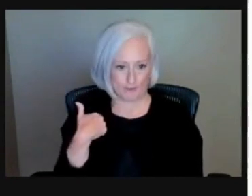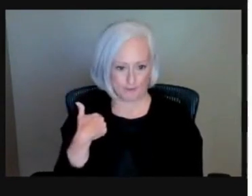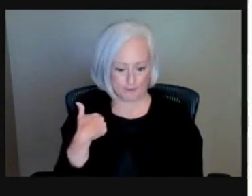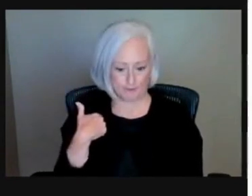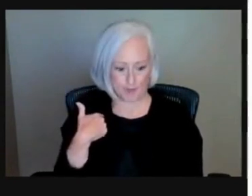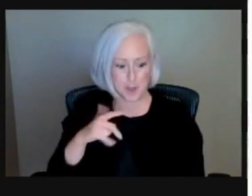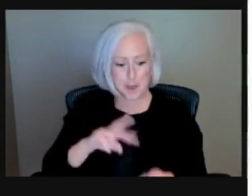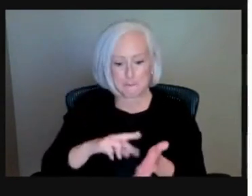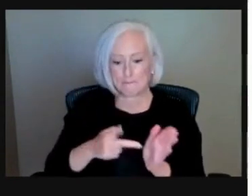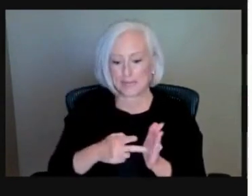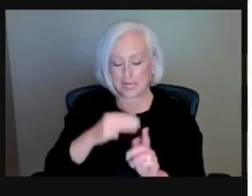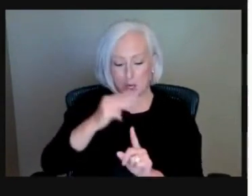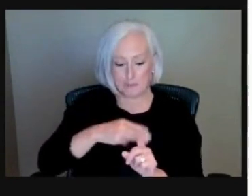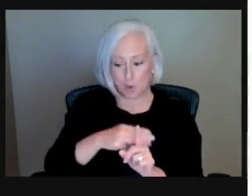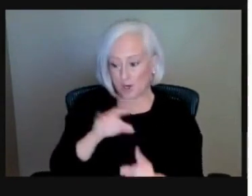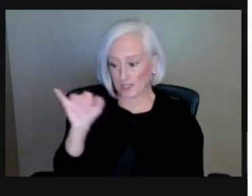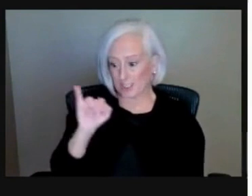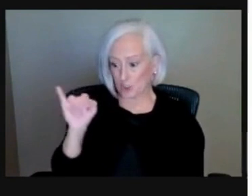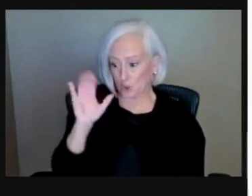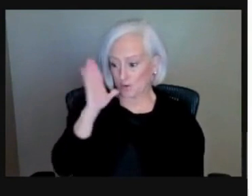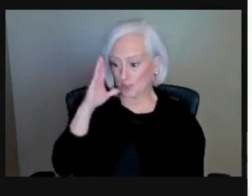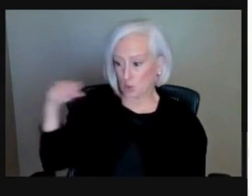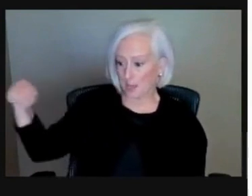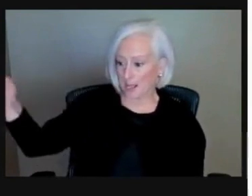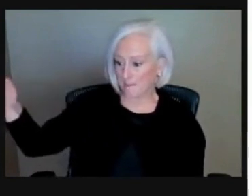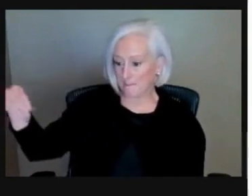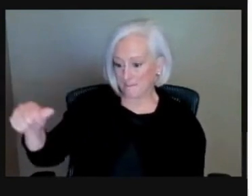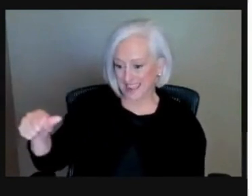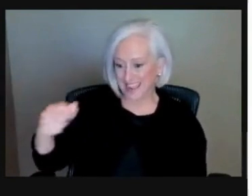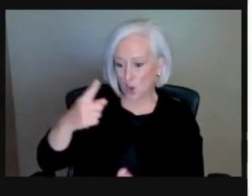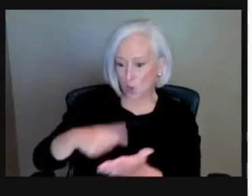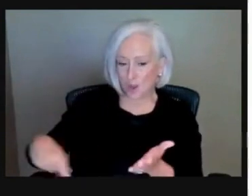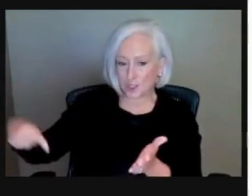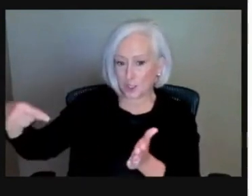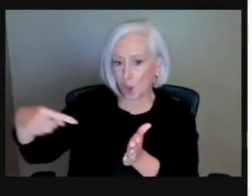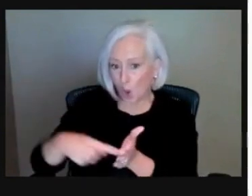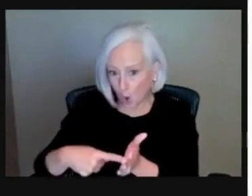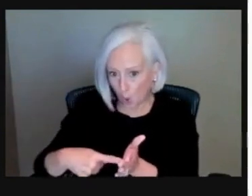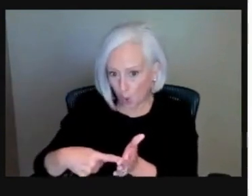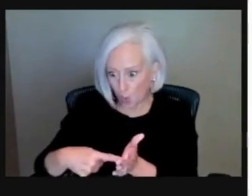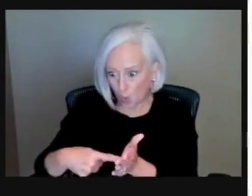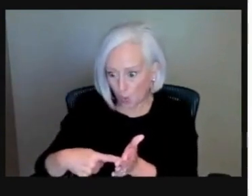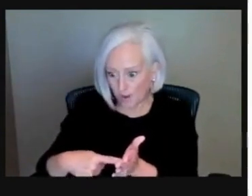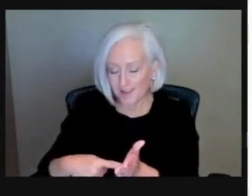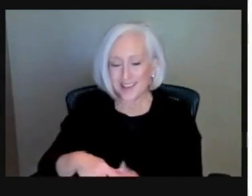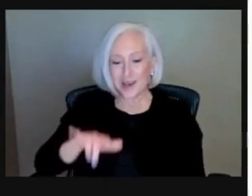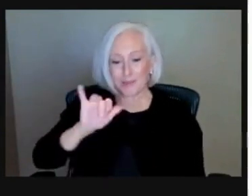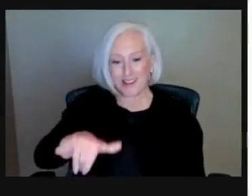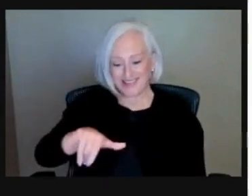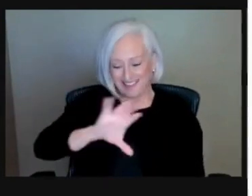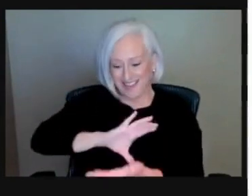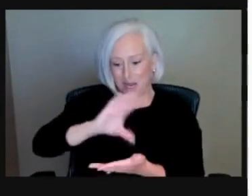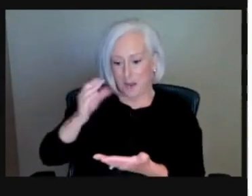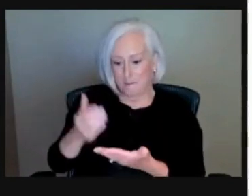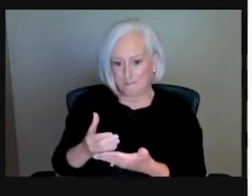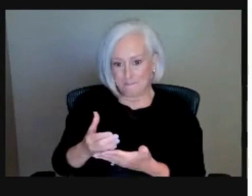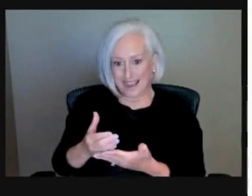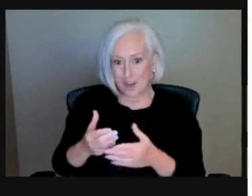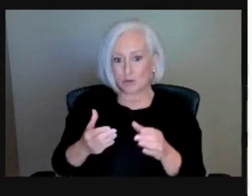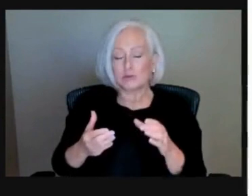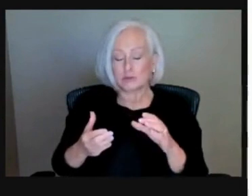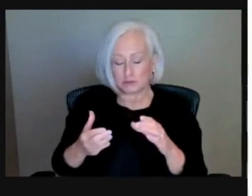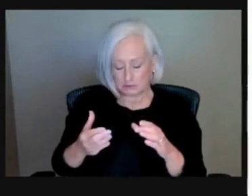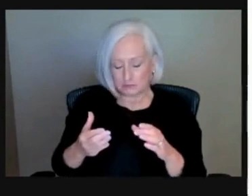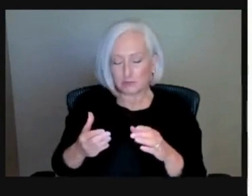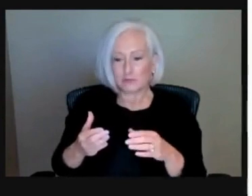due amount that's owed for us, but move those past due payments or that that sum of money that we